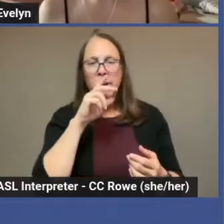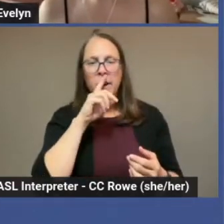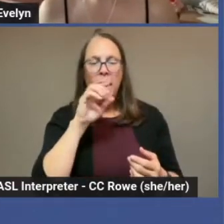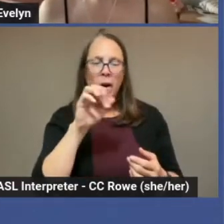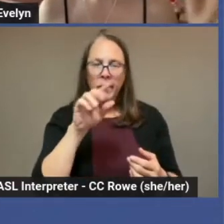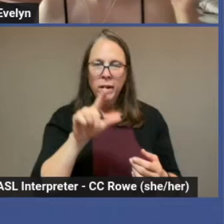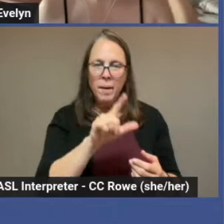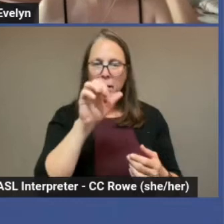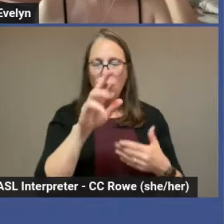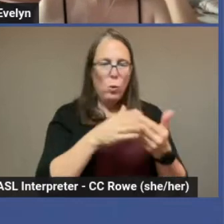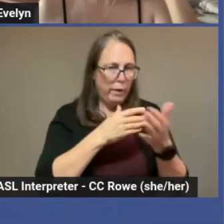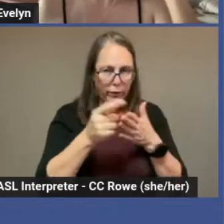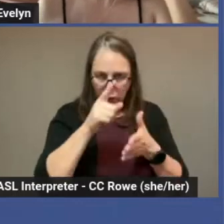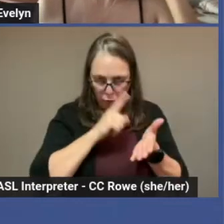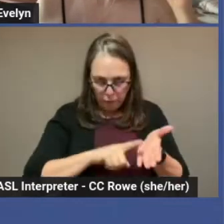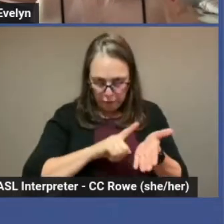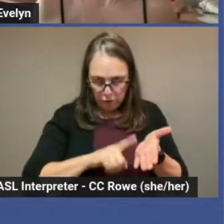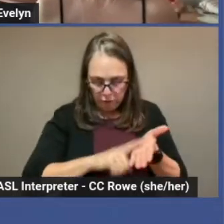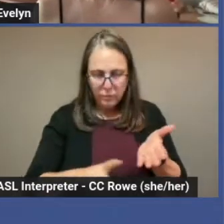you might be doing your research.